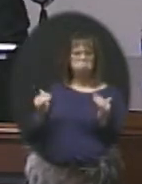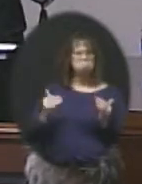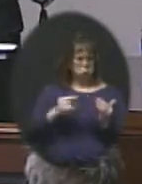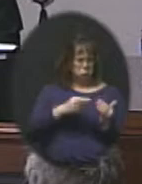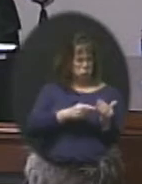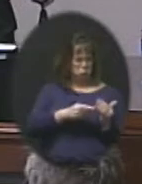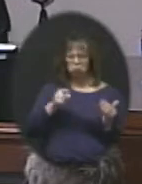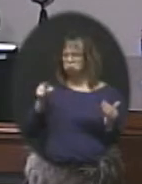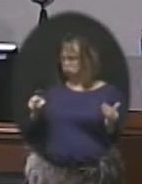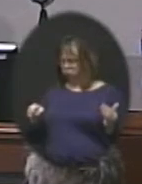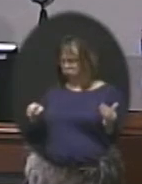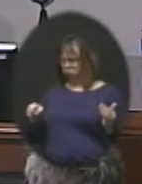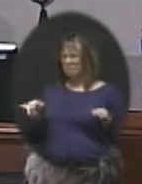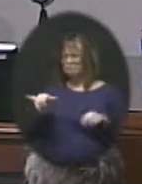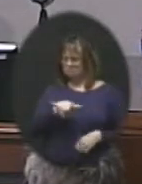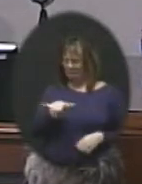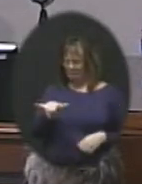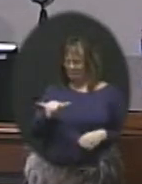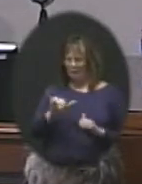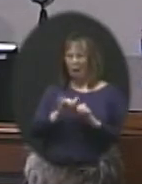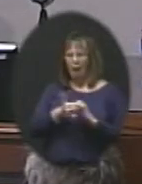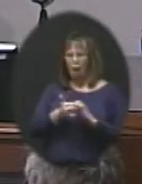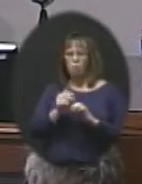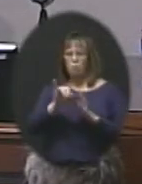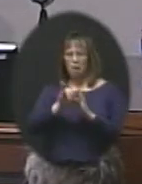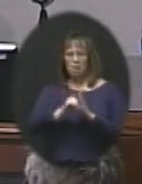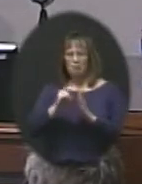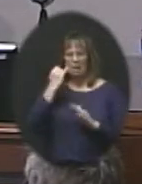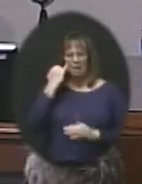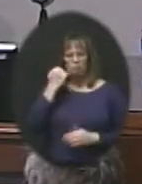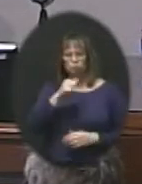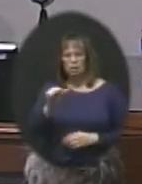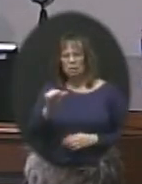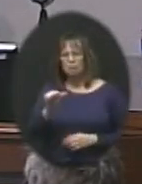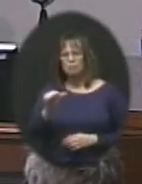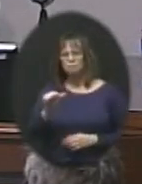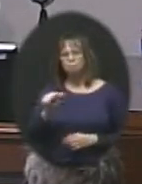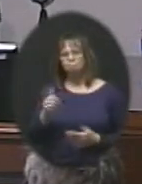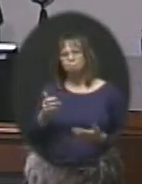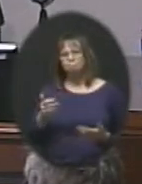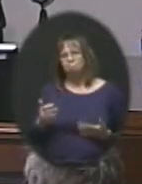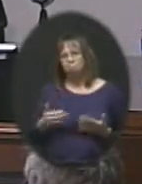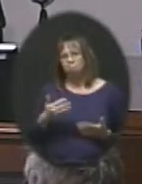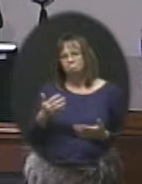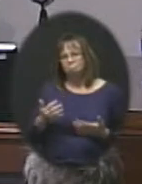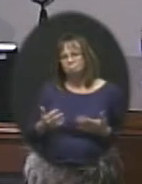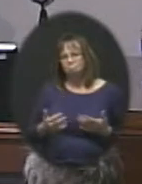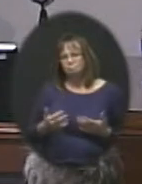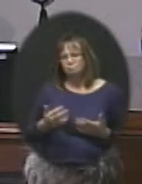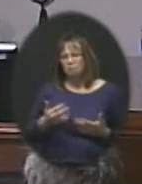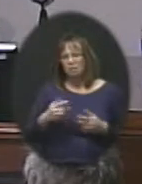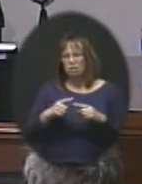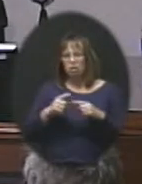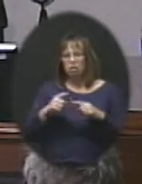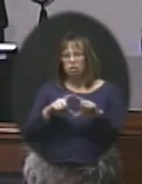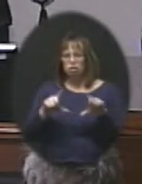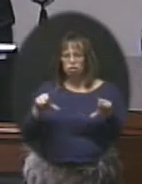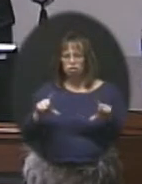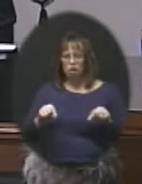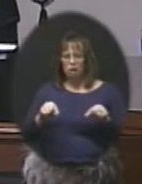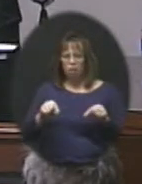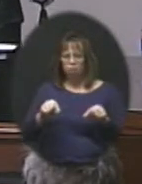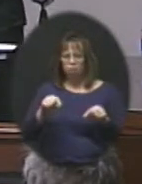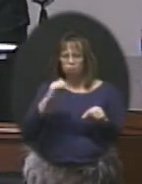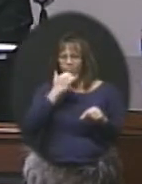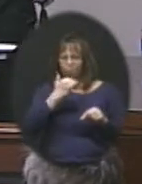it against the file. So this is a way for us to identify if we have any check tampering going on in